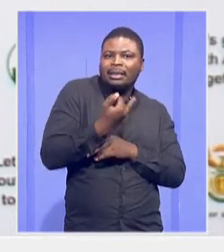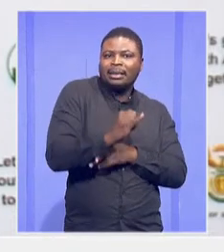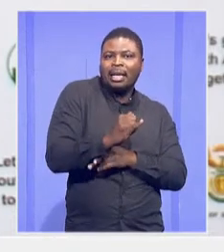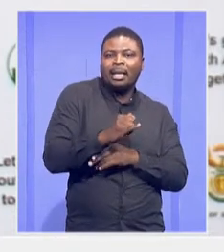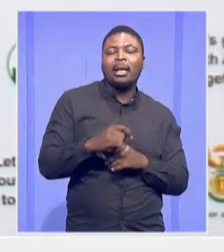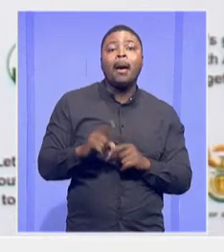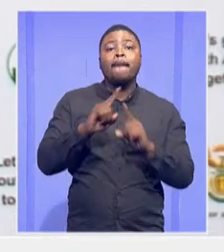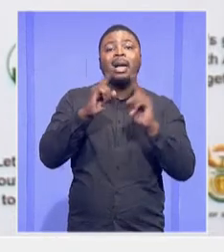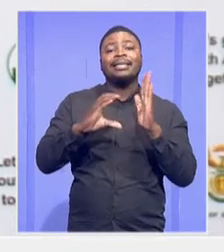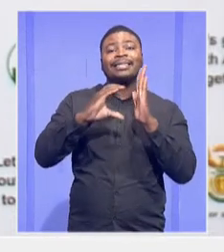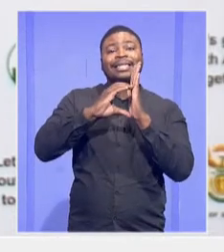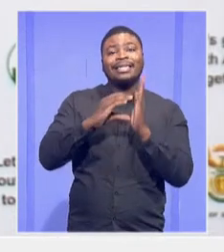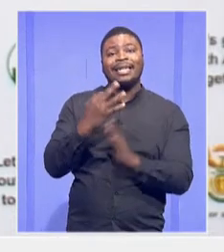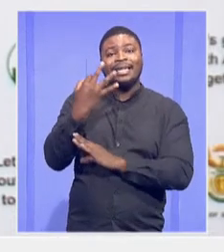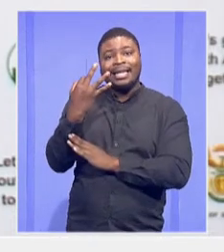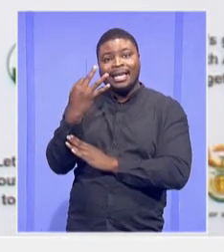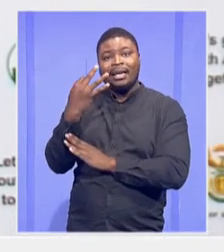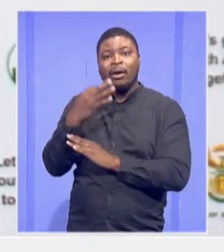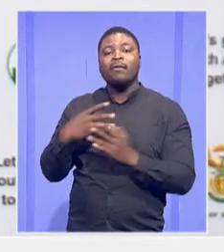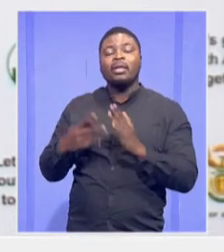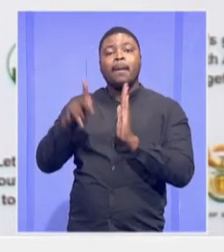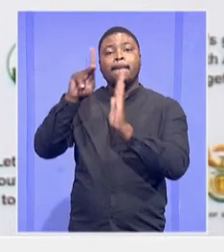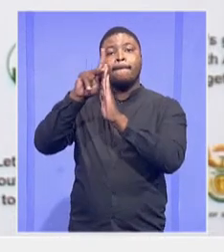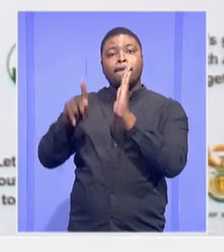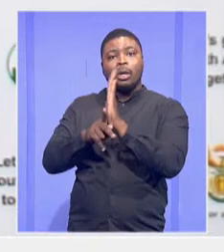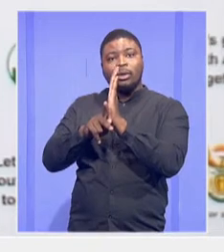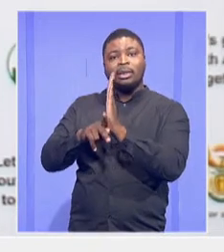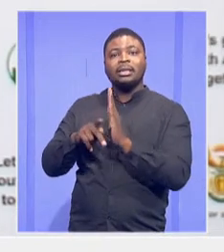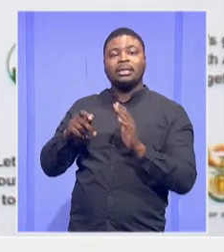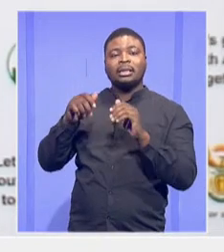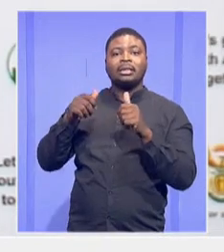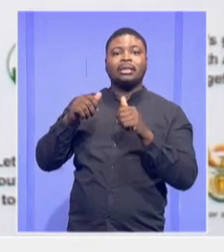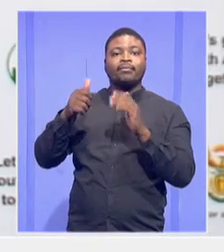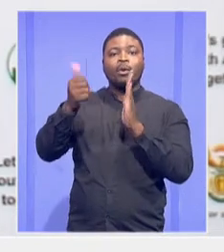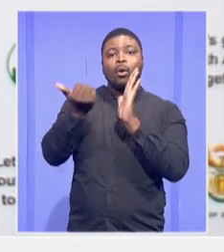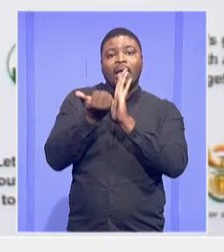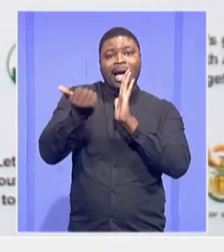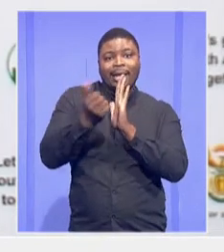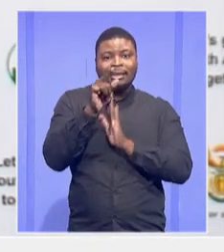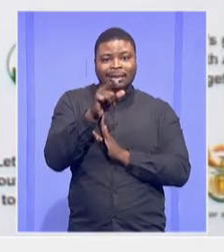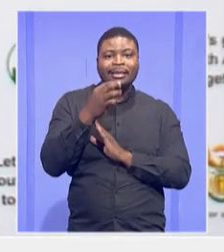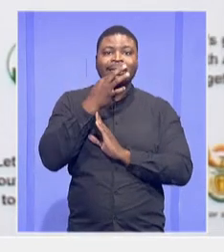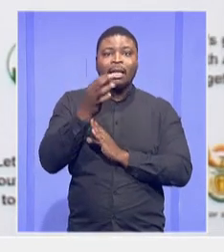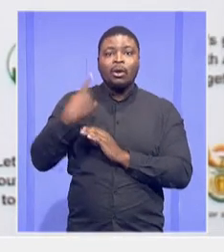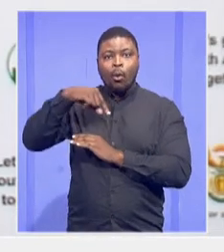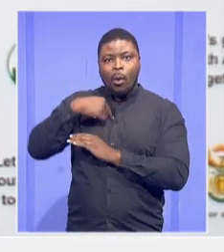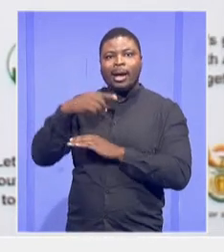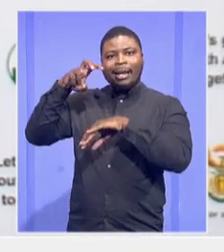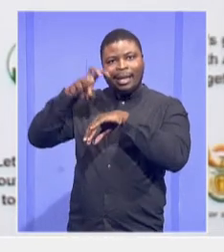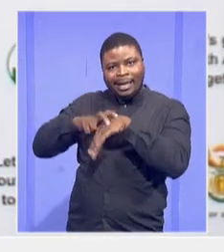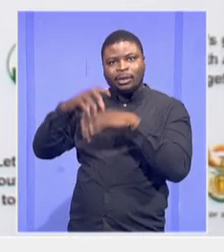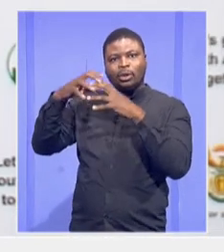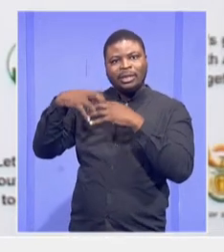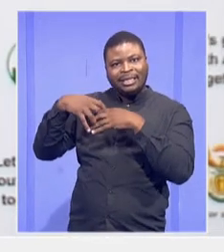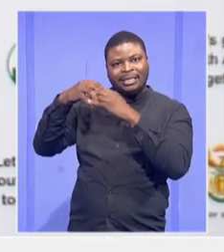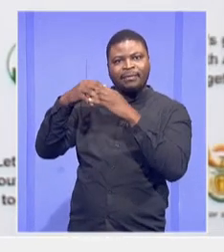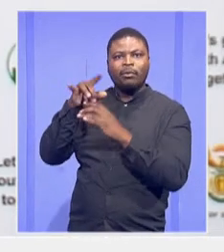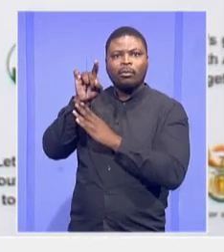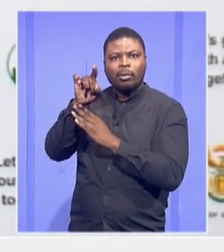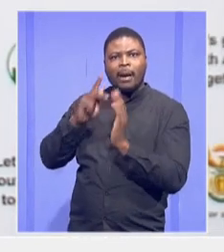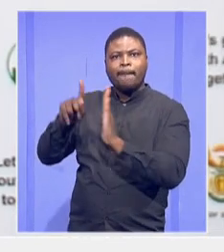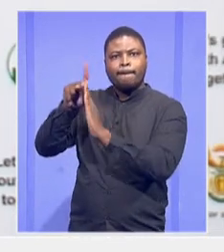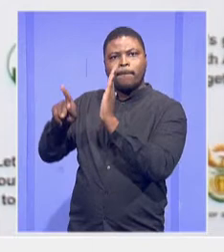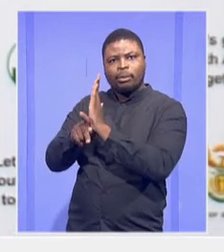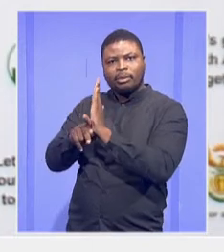responsibility is to develop policy, monitor, and support. But we've gone beyond that. We're now delivering